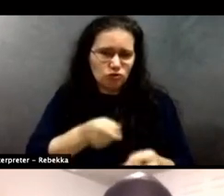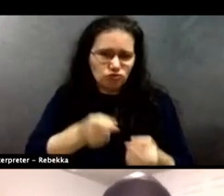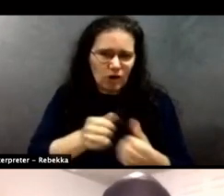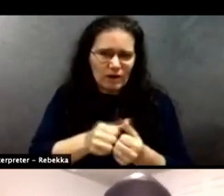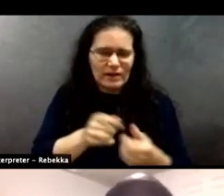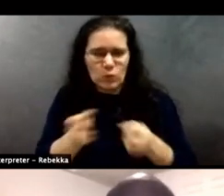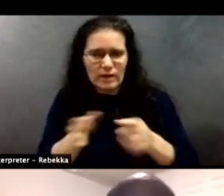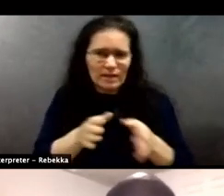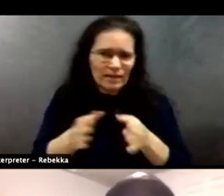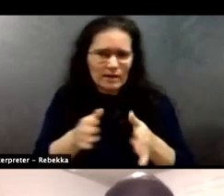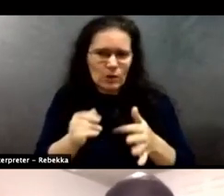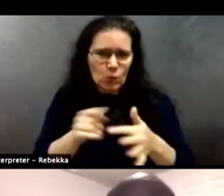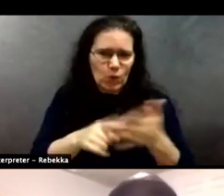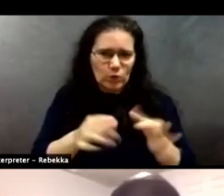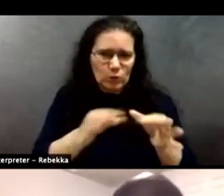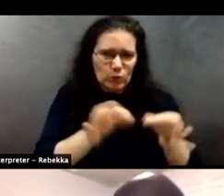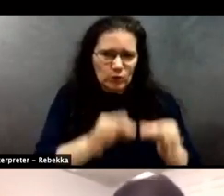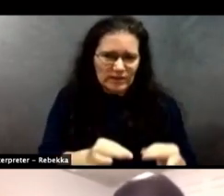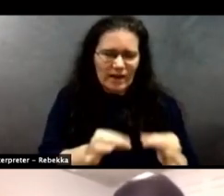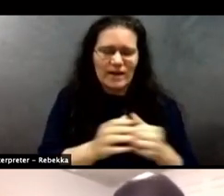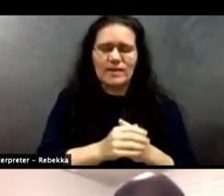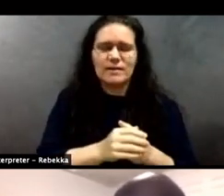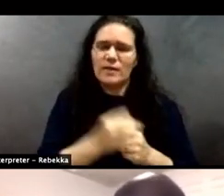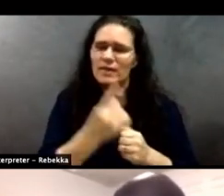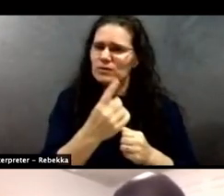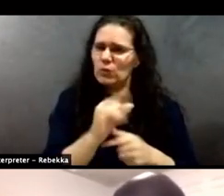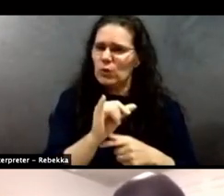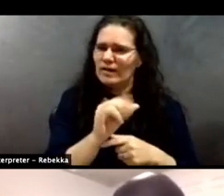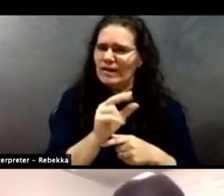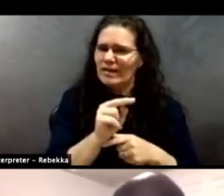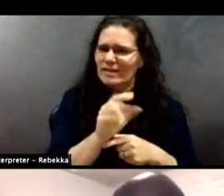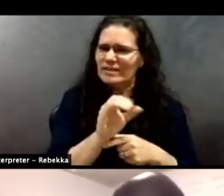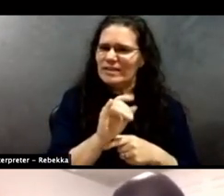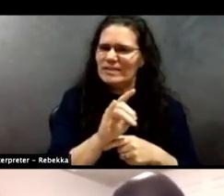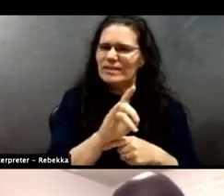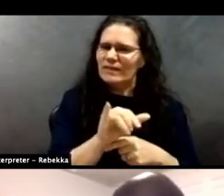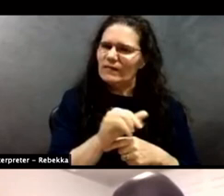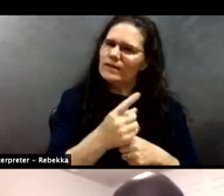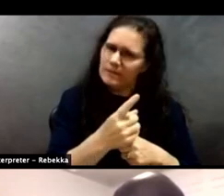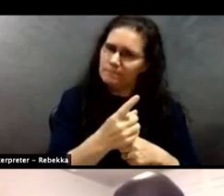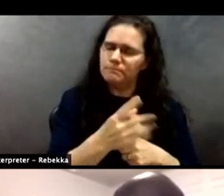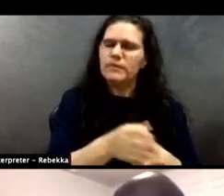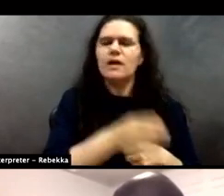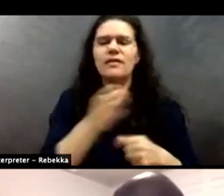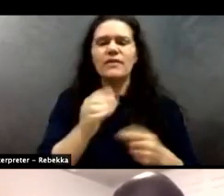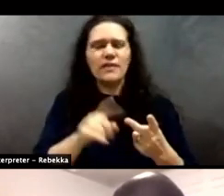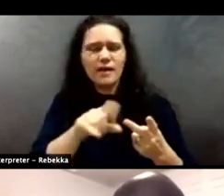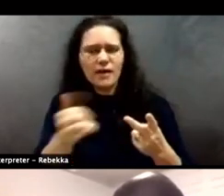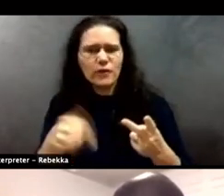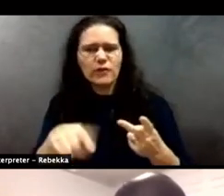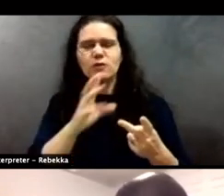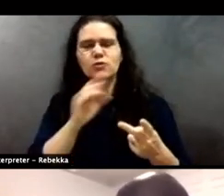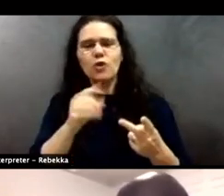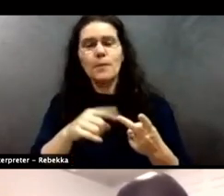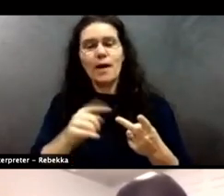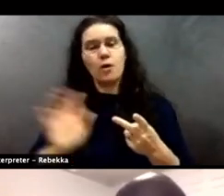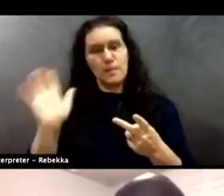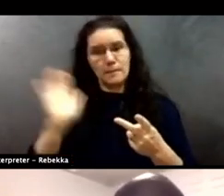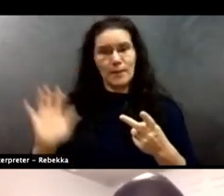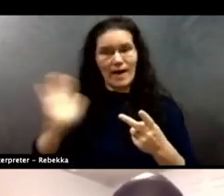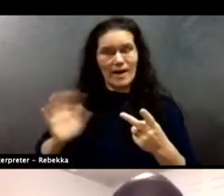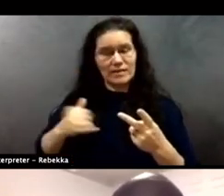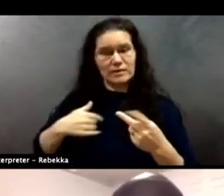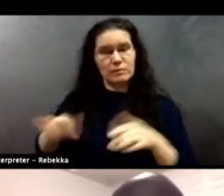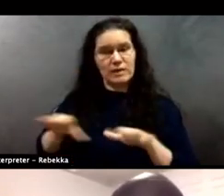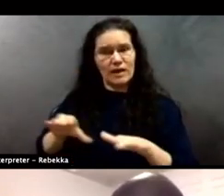But the other piece is you talk about past performance as an indicator of the future going forward. And that's the thing that really I